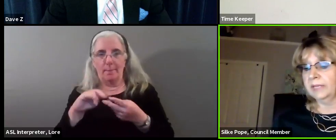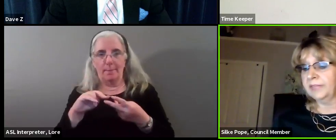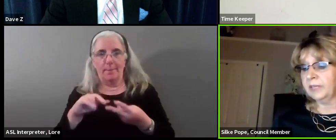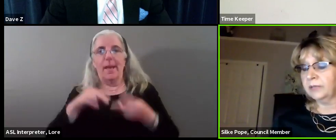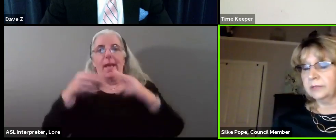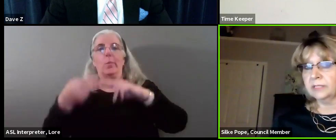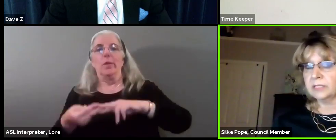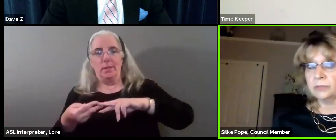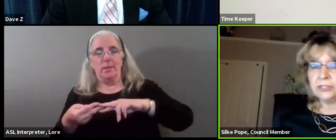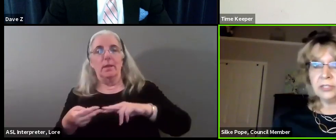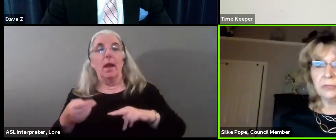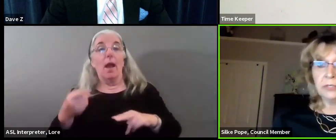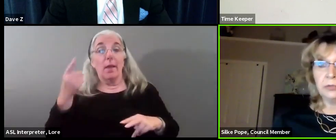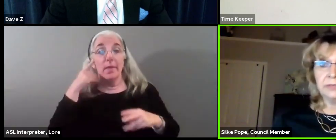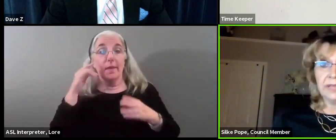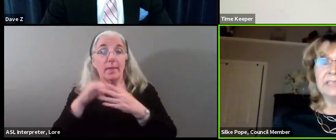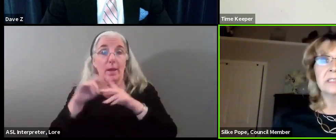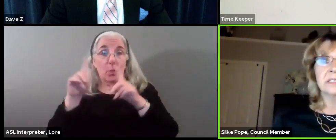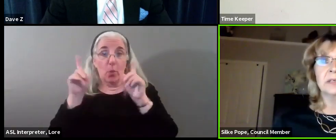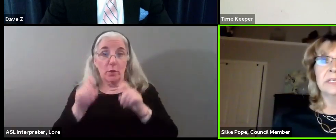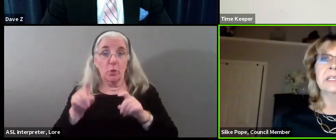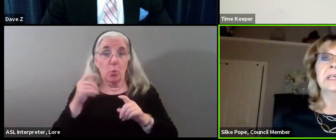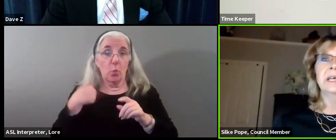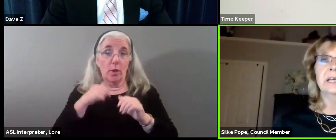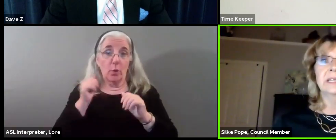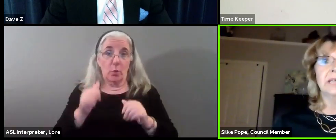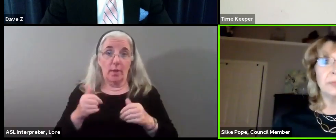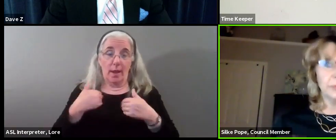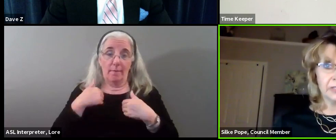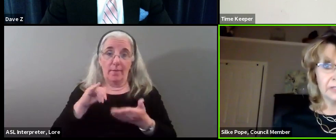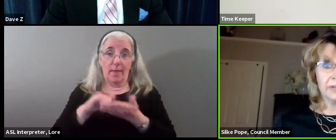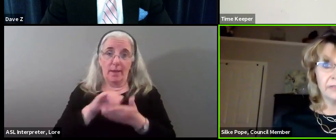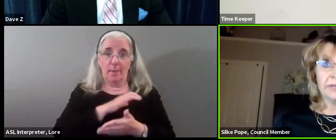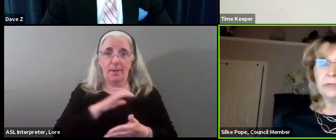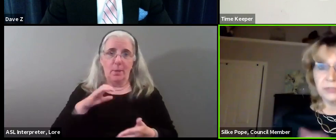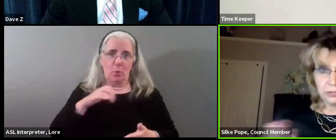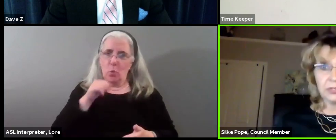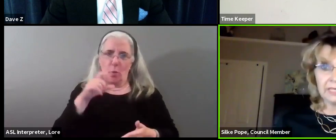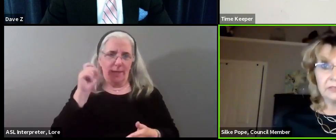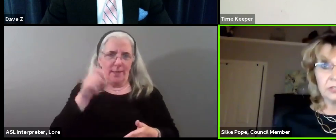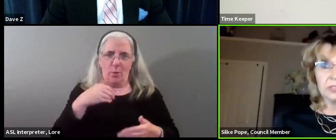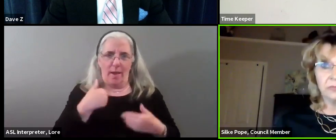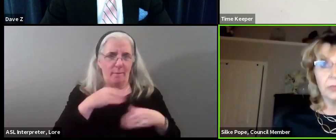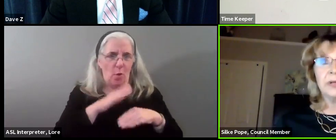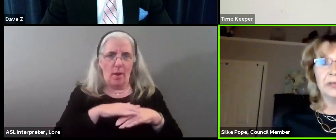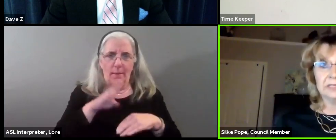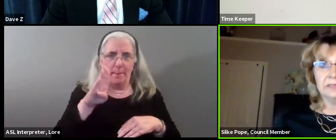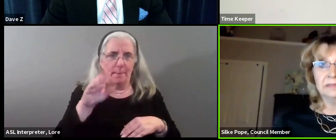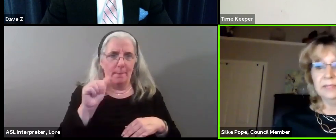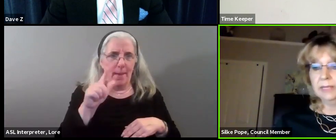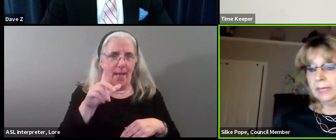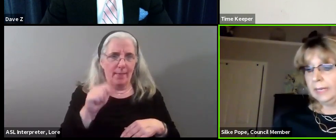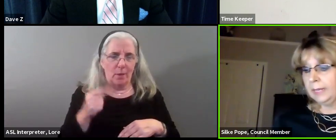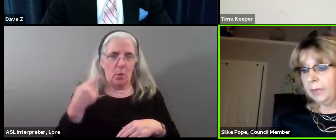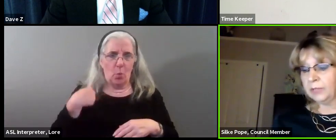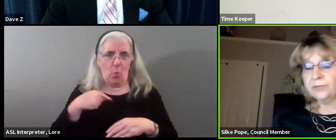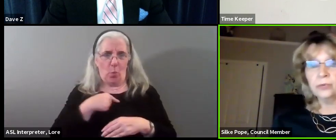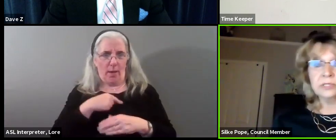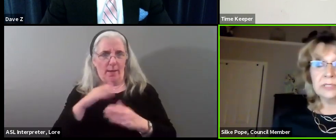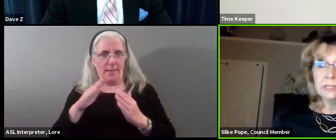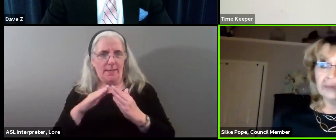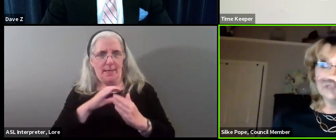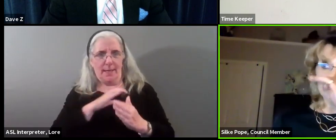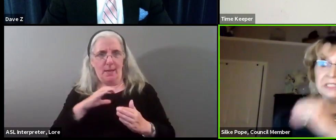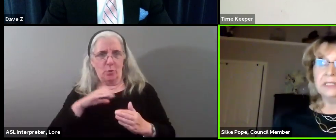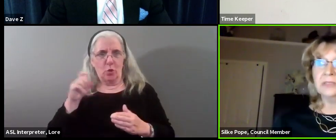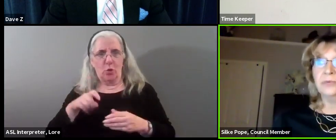And I think this question, we could have had this committee and not put it on the referendum, we should just vote on it. But of